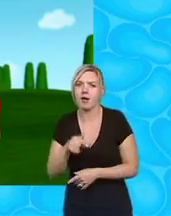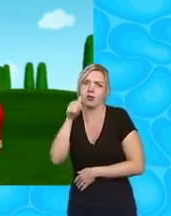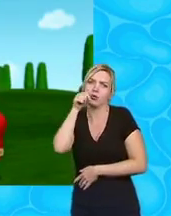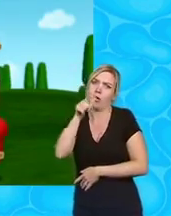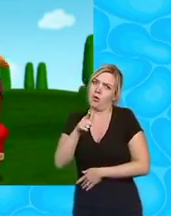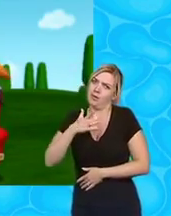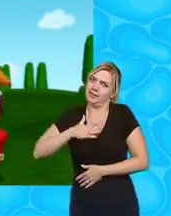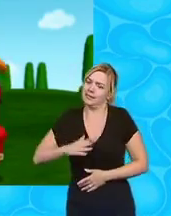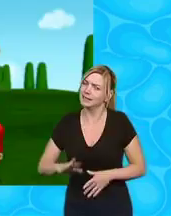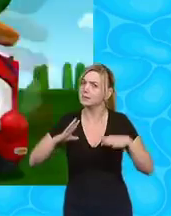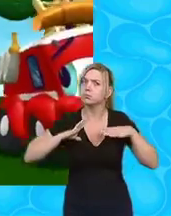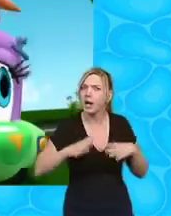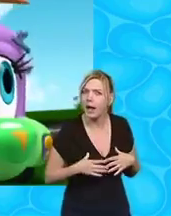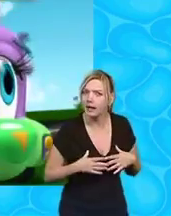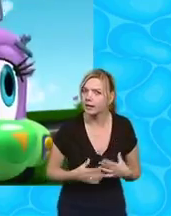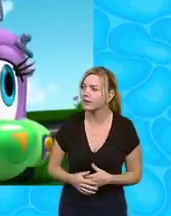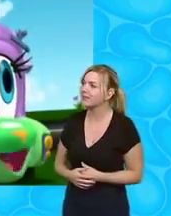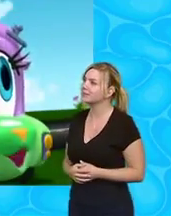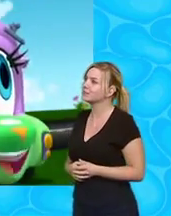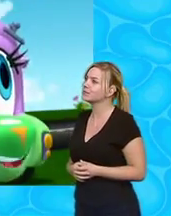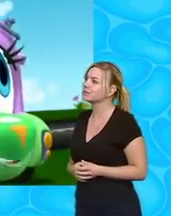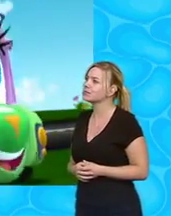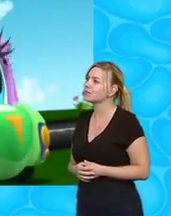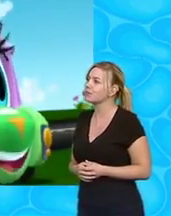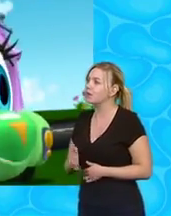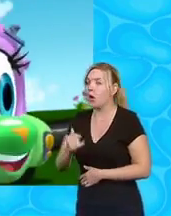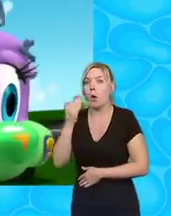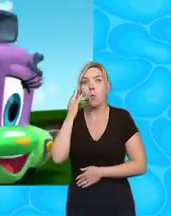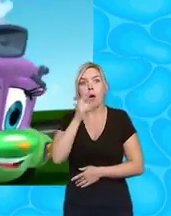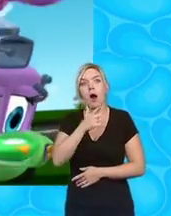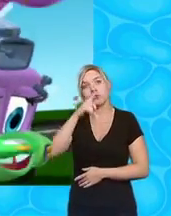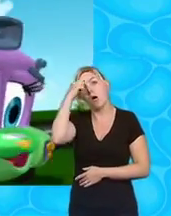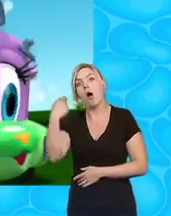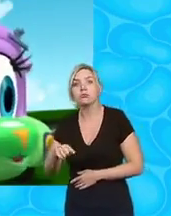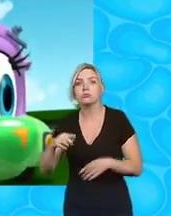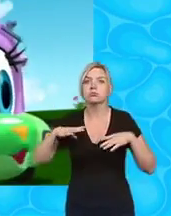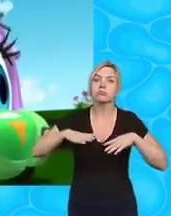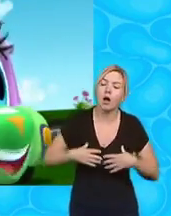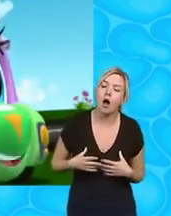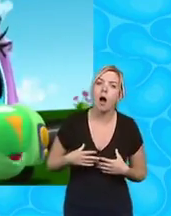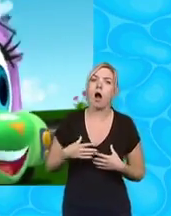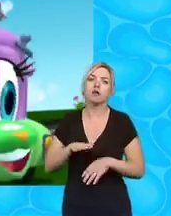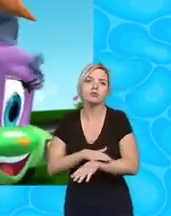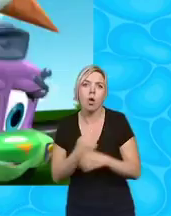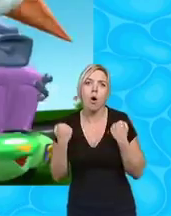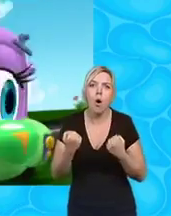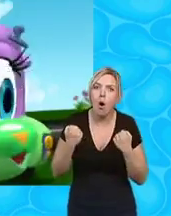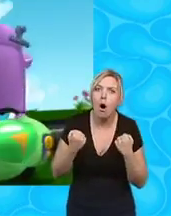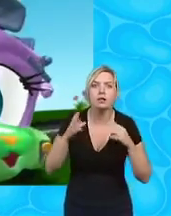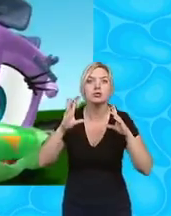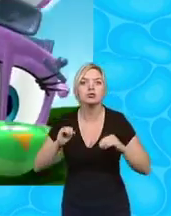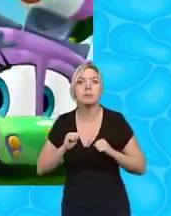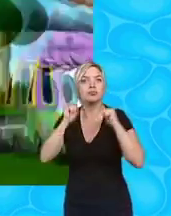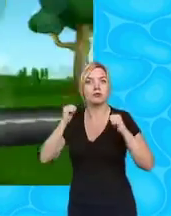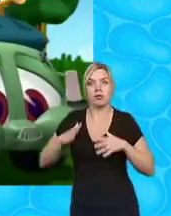for a little break when you're hot and tired and running slow stop and stretch then go go